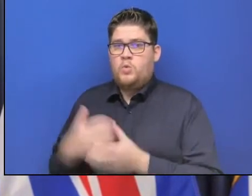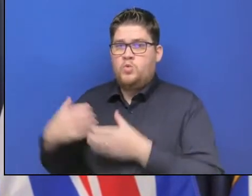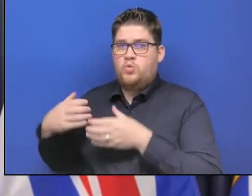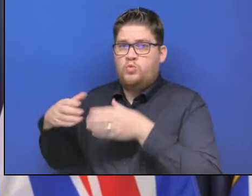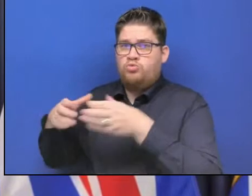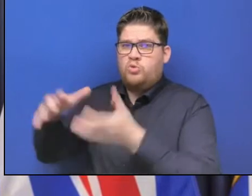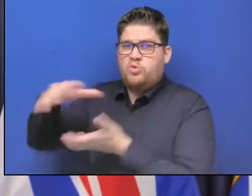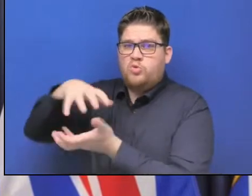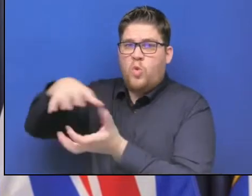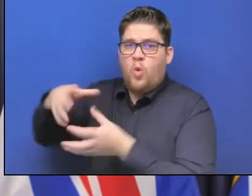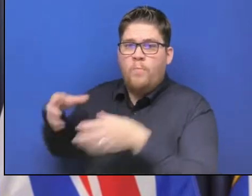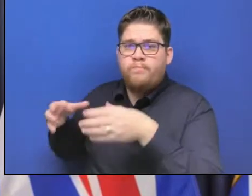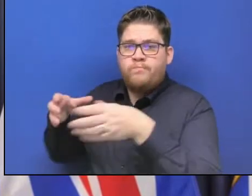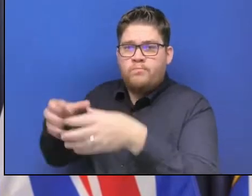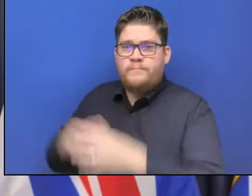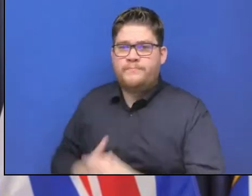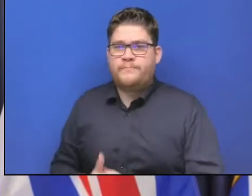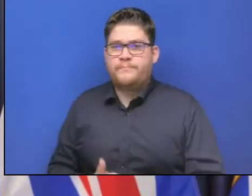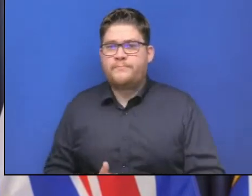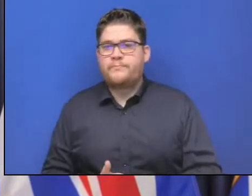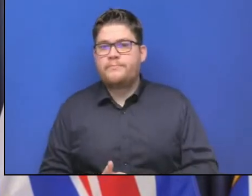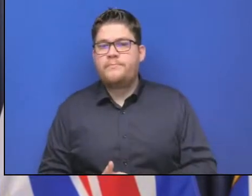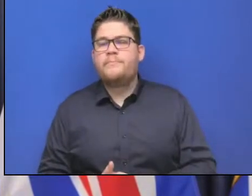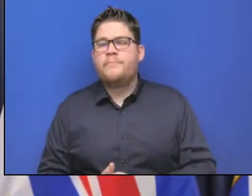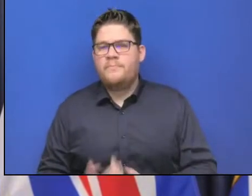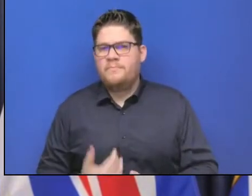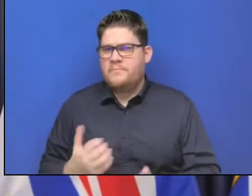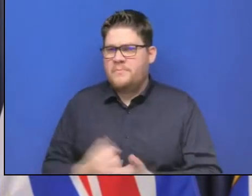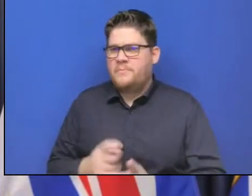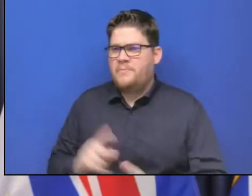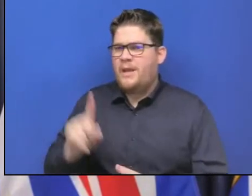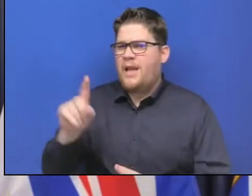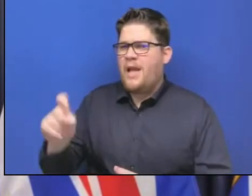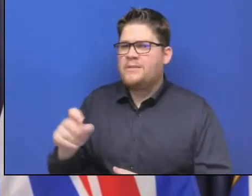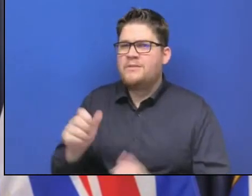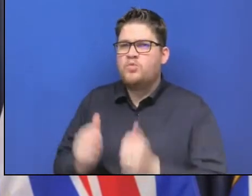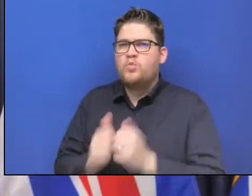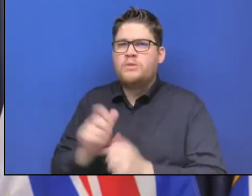your government is most concerned about with this new rain?